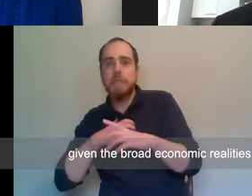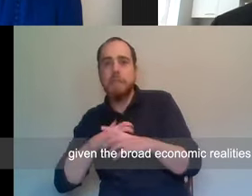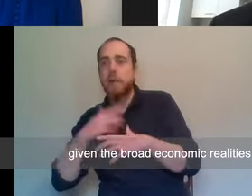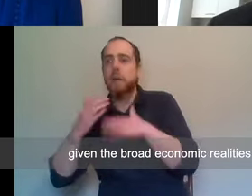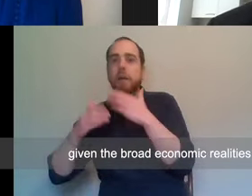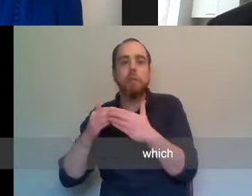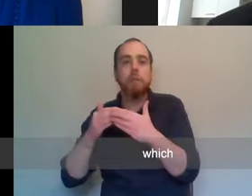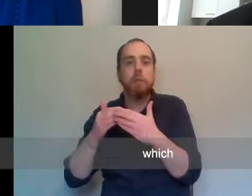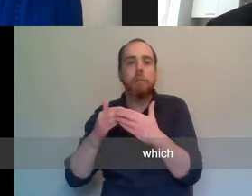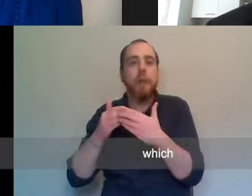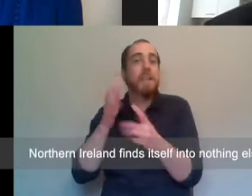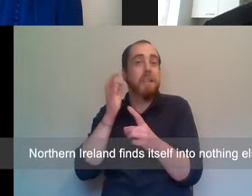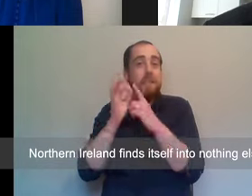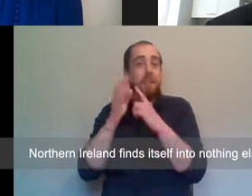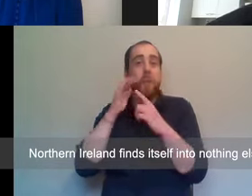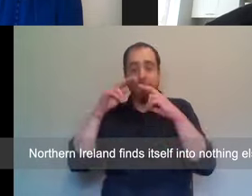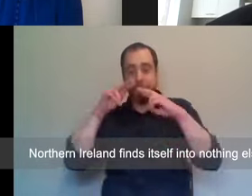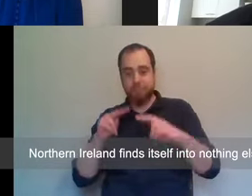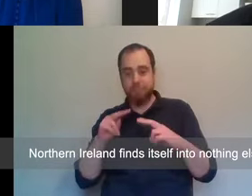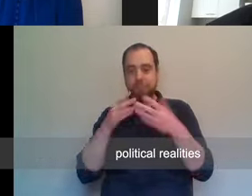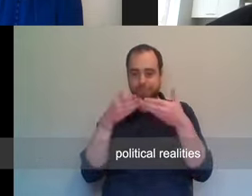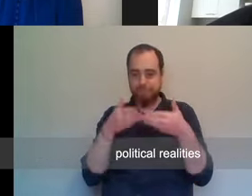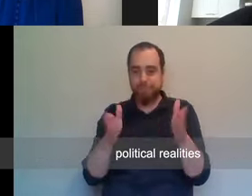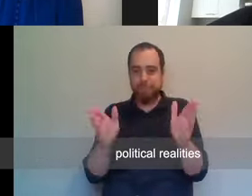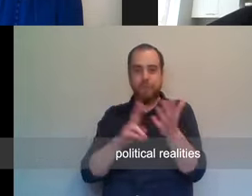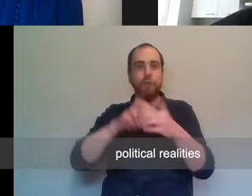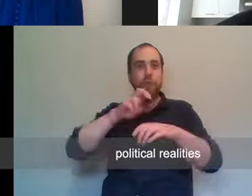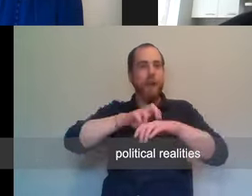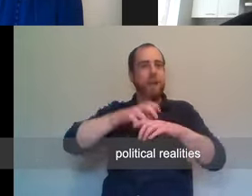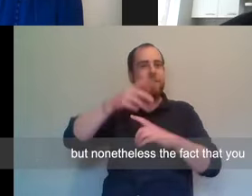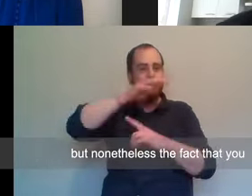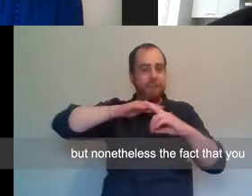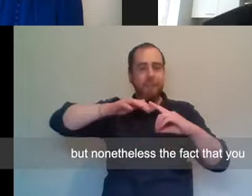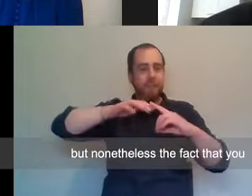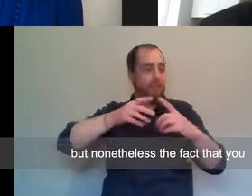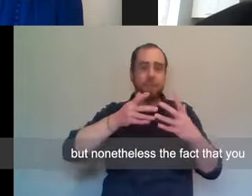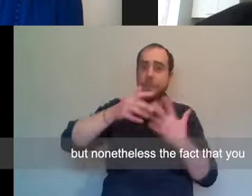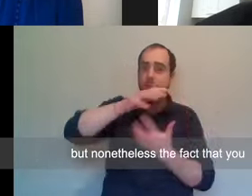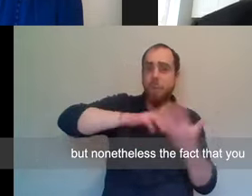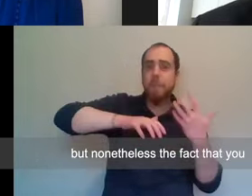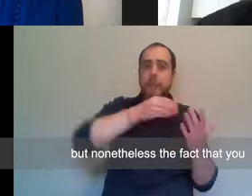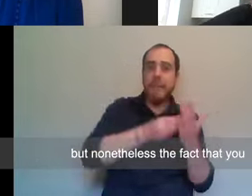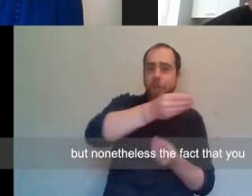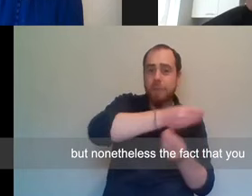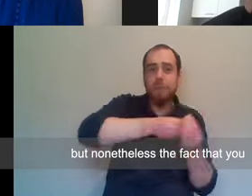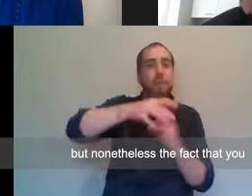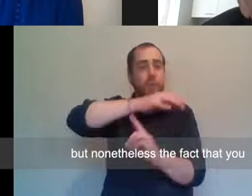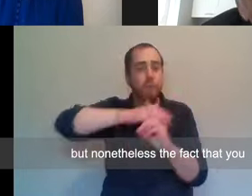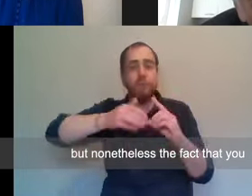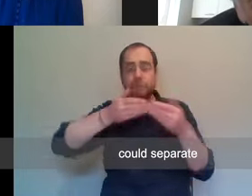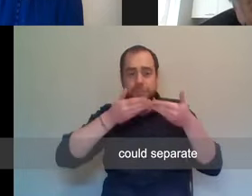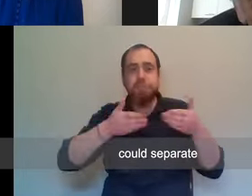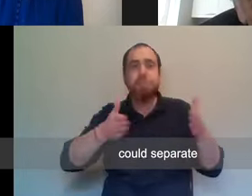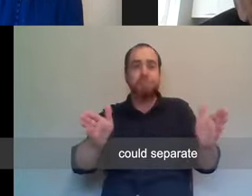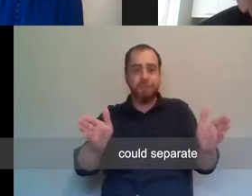realities which Northern Ireland finds itself in, if nothing else, and political realities. But nonetheless, the fact that you